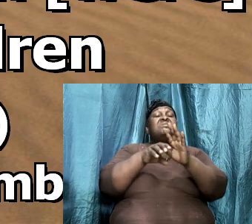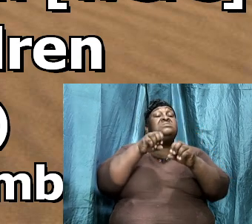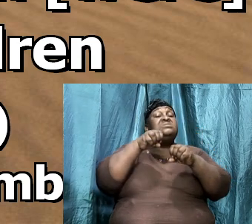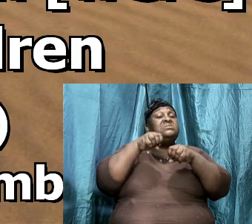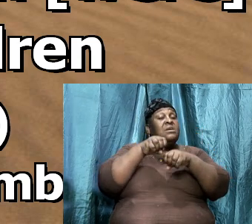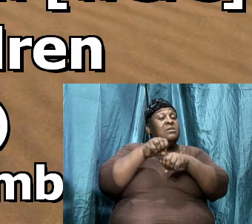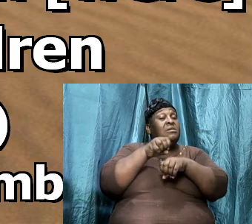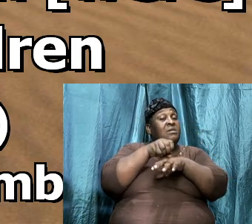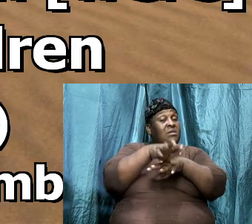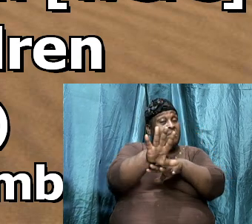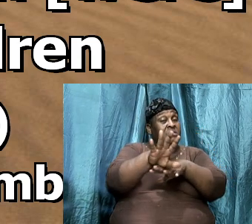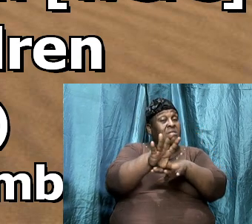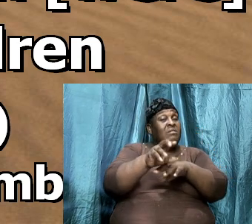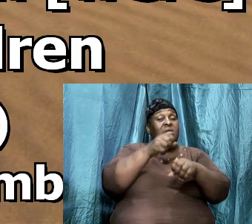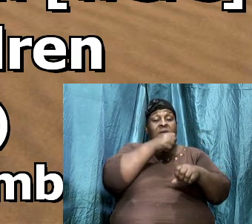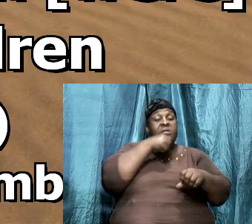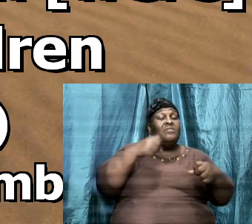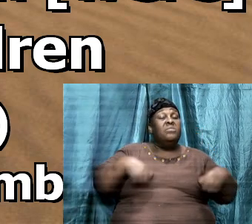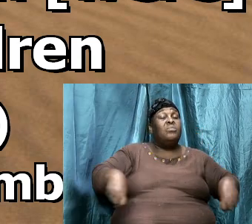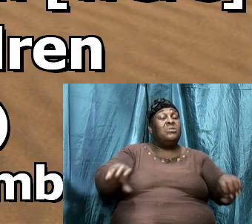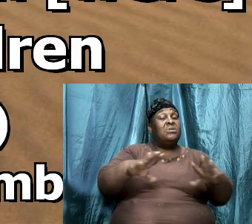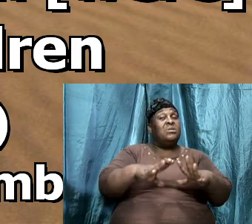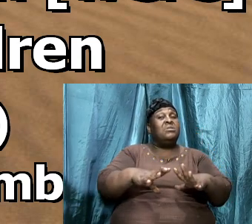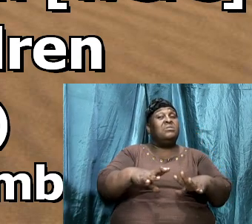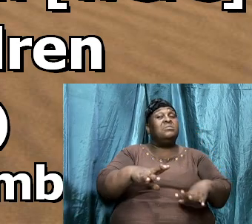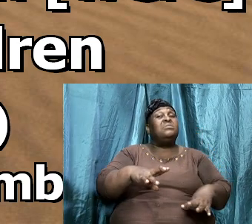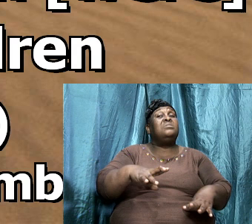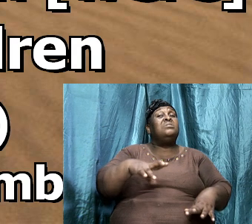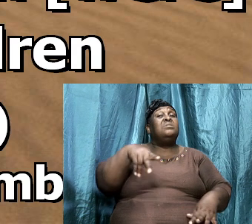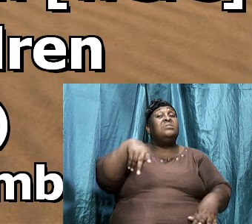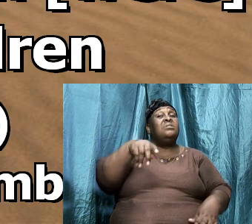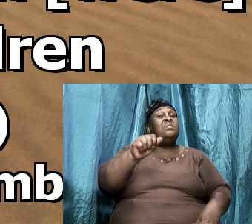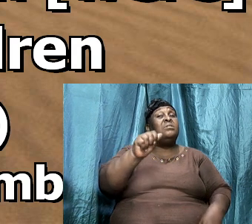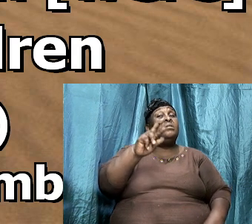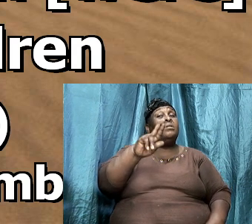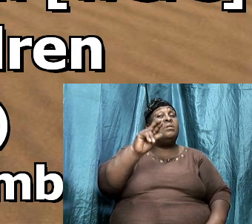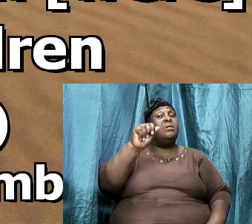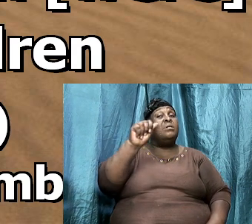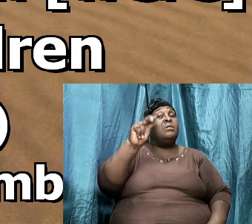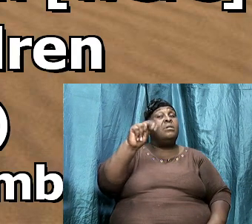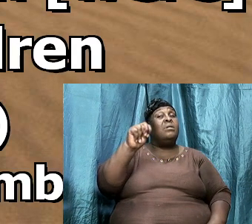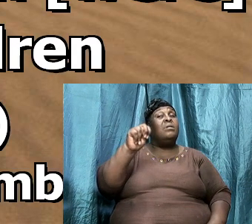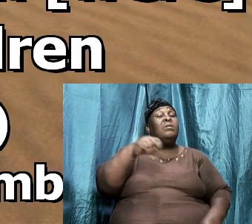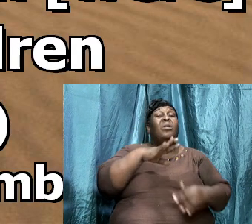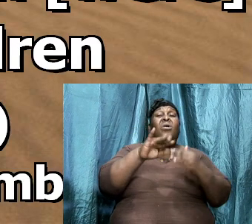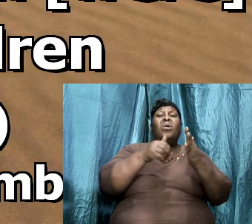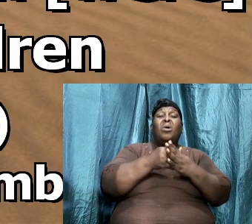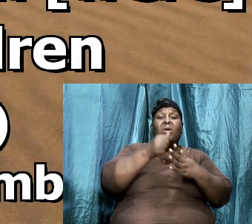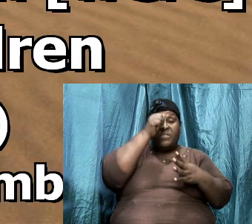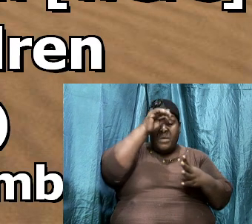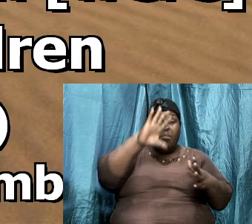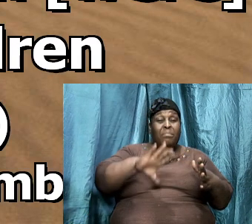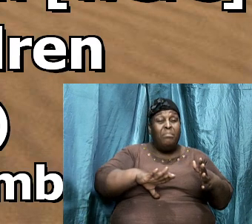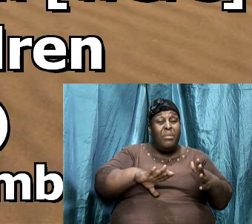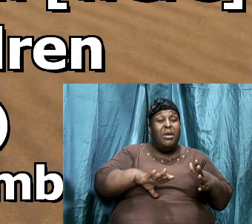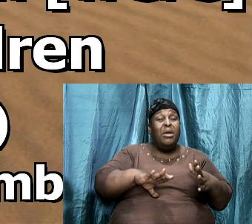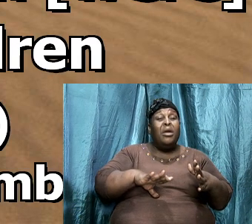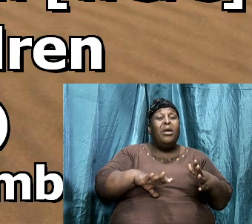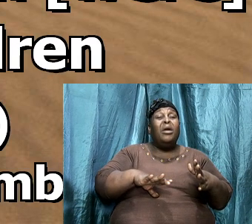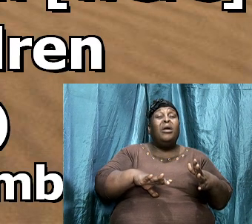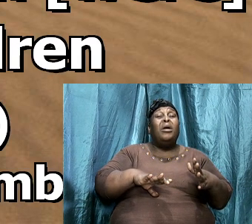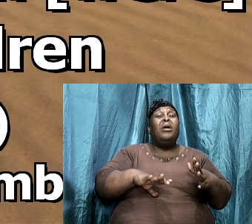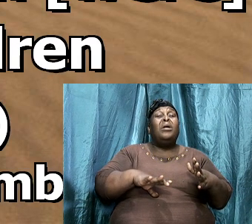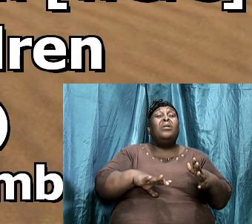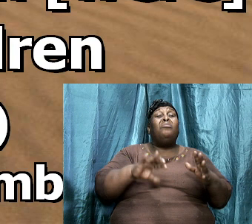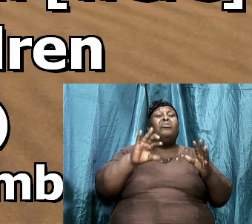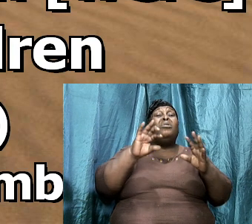them from the wilderness of Paran. All these men were heads of the children. So, in two scriptures, three times